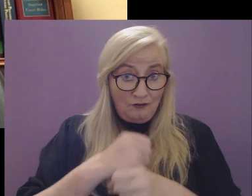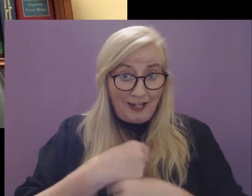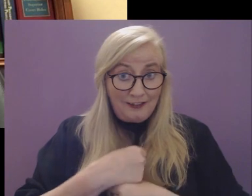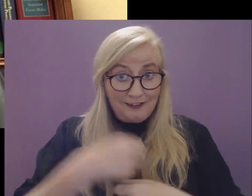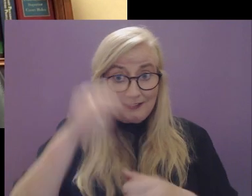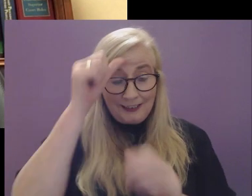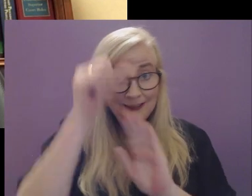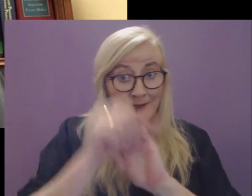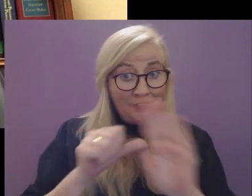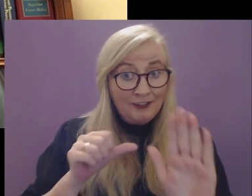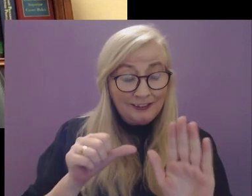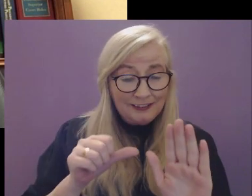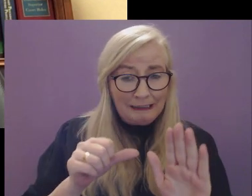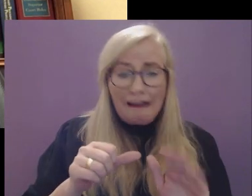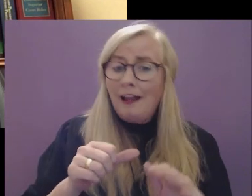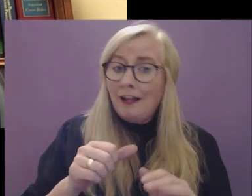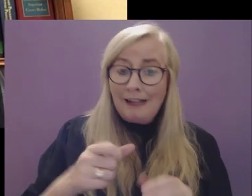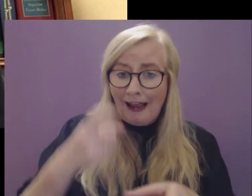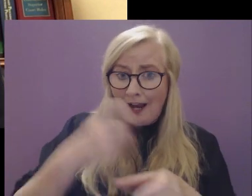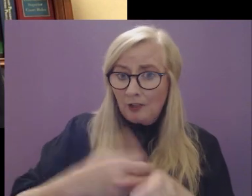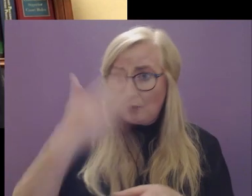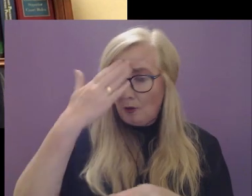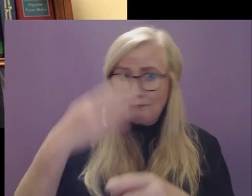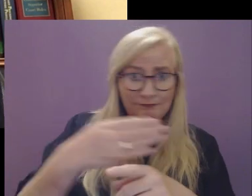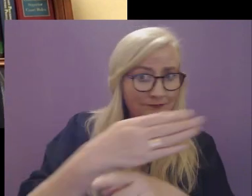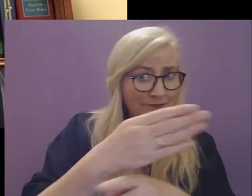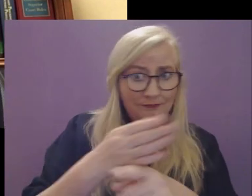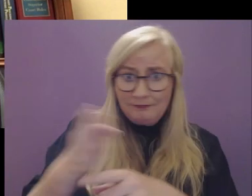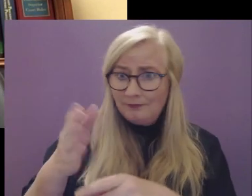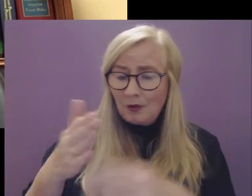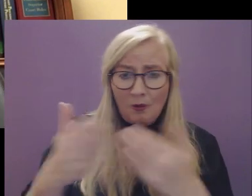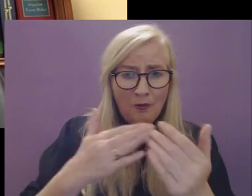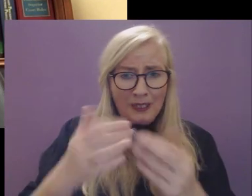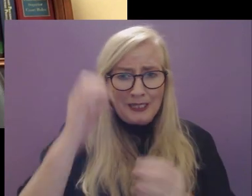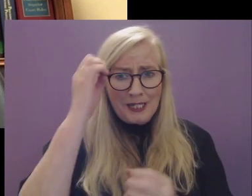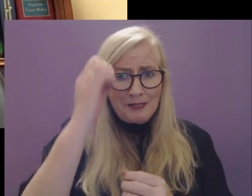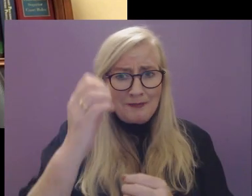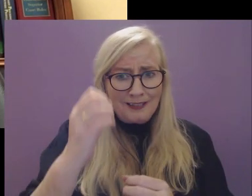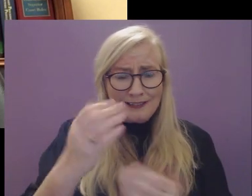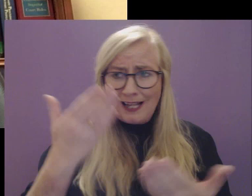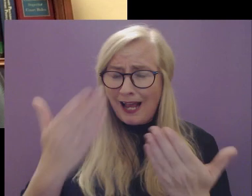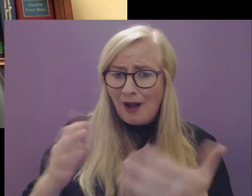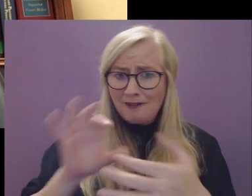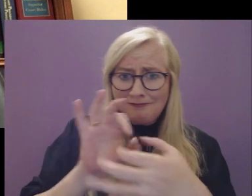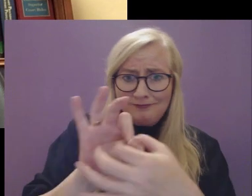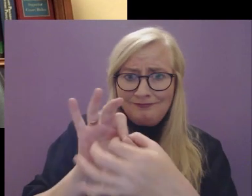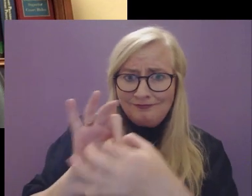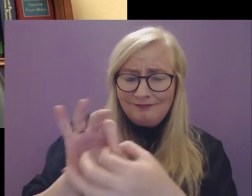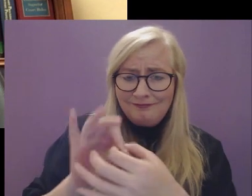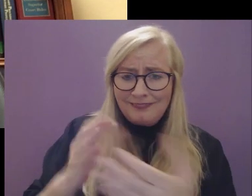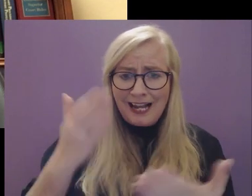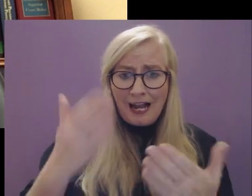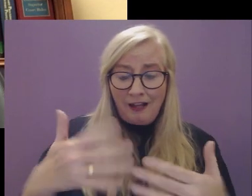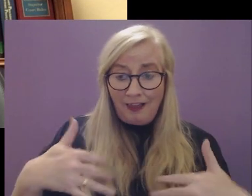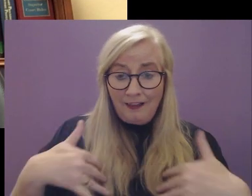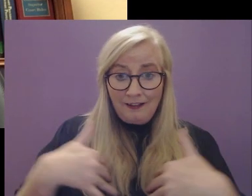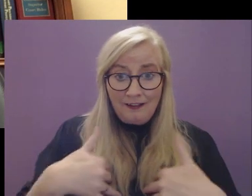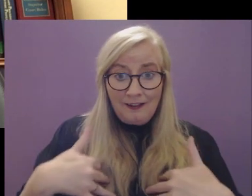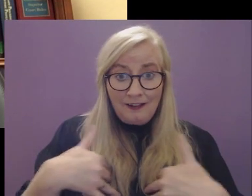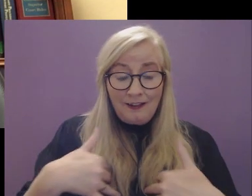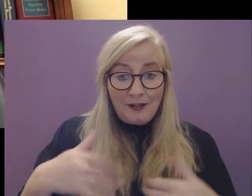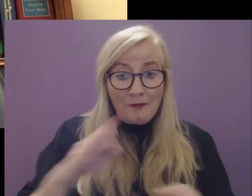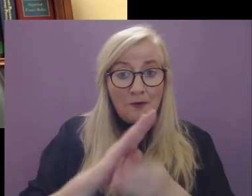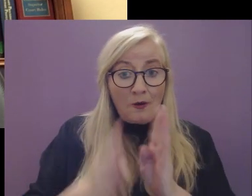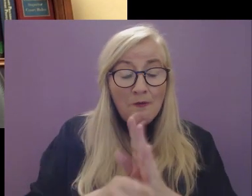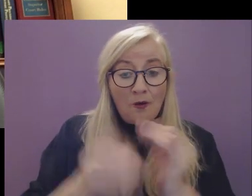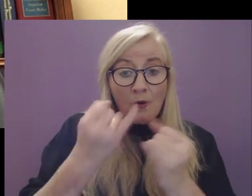difficult experience. It can be hard to know where to go, what to expect, how to interact, and perhaps these anxieties